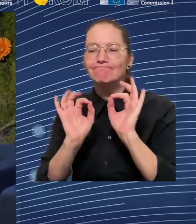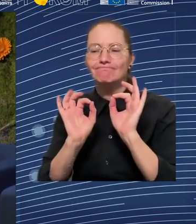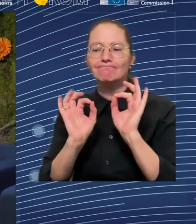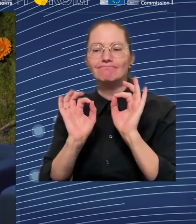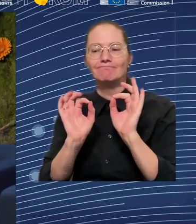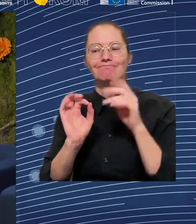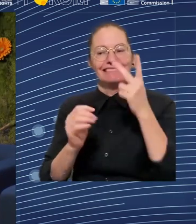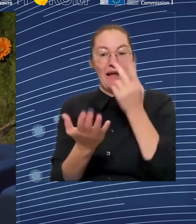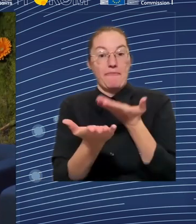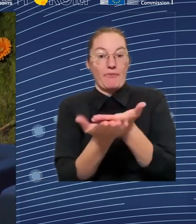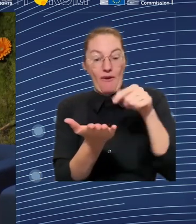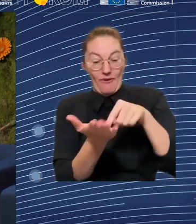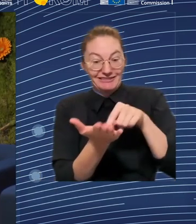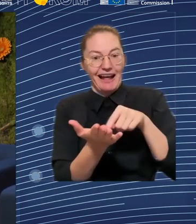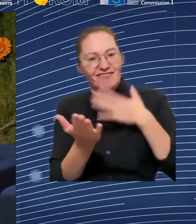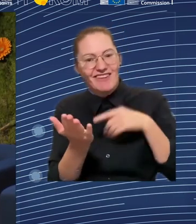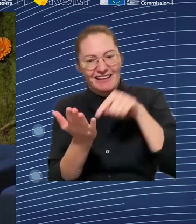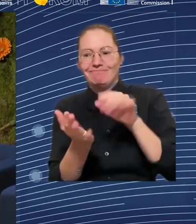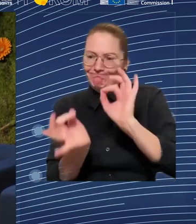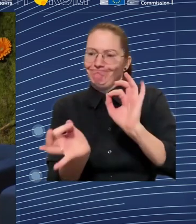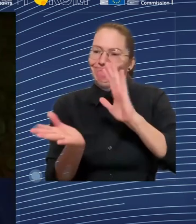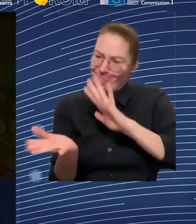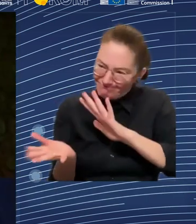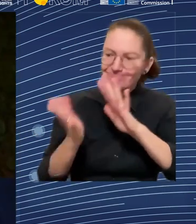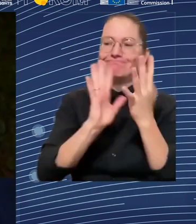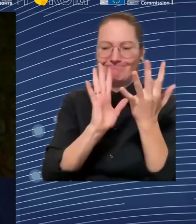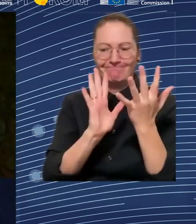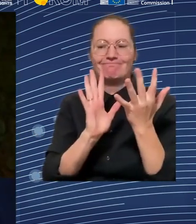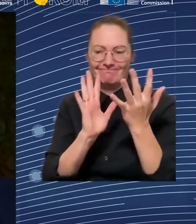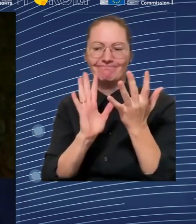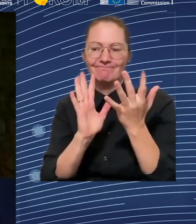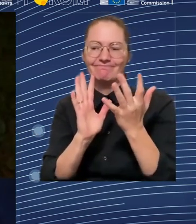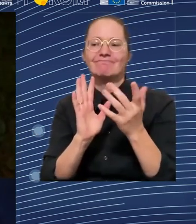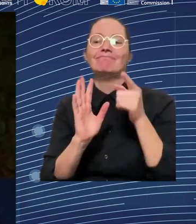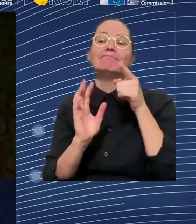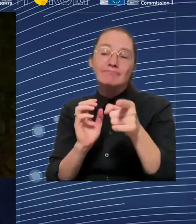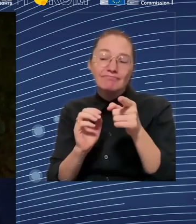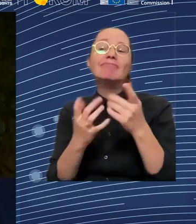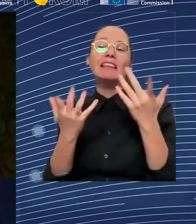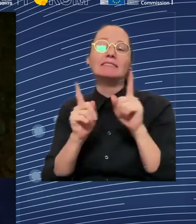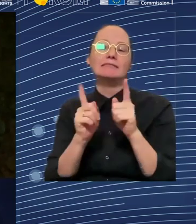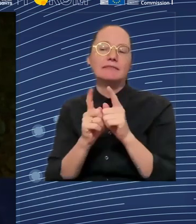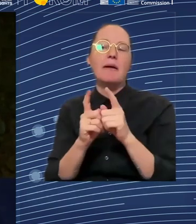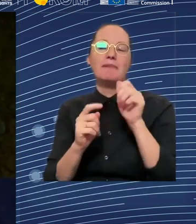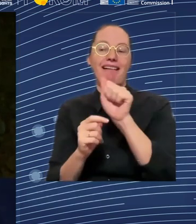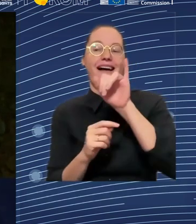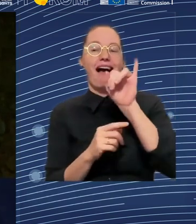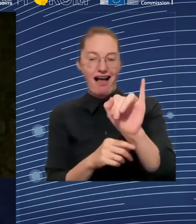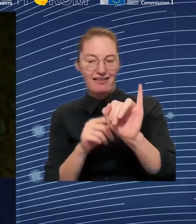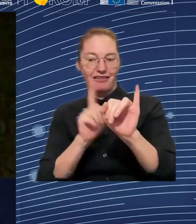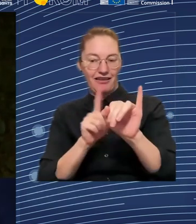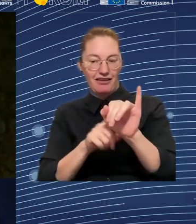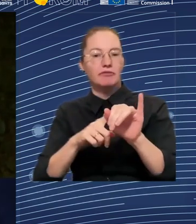that information that allows to match what is needed and what we have. And that is, for me, a challenge.